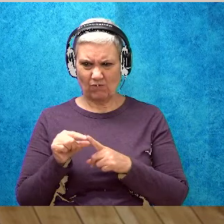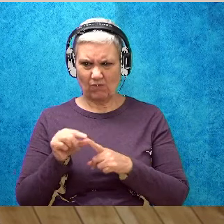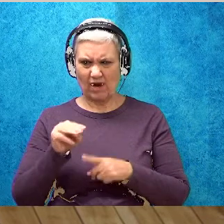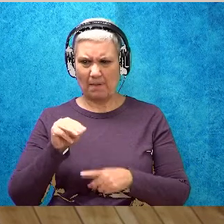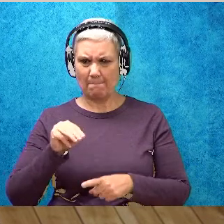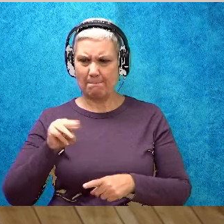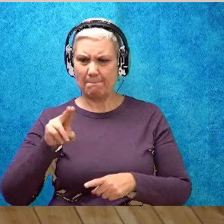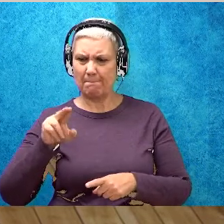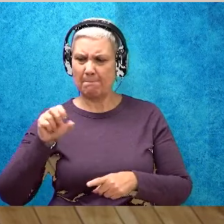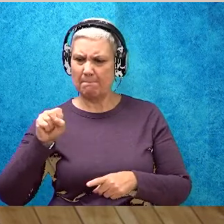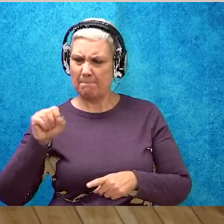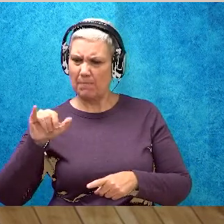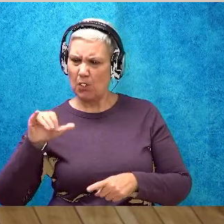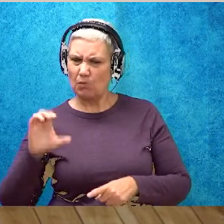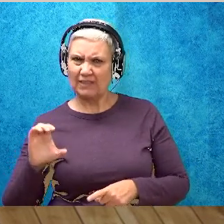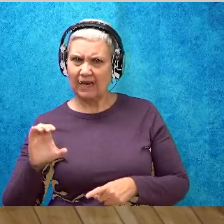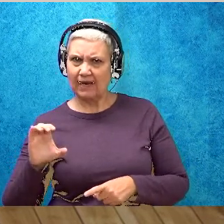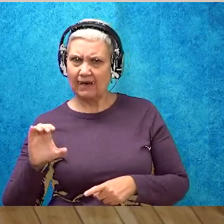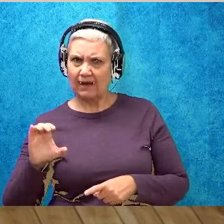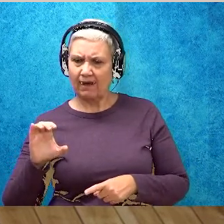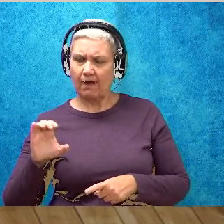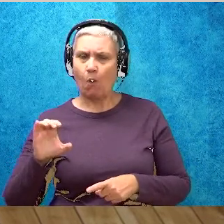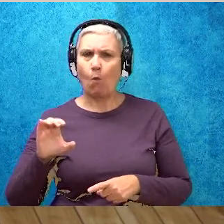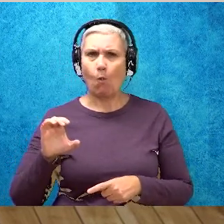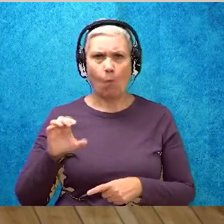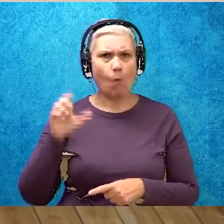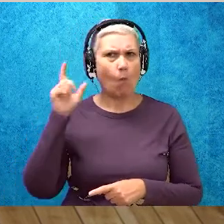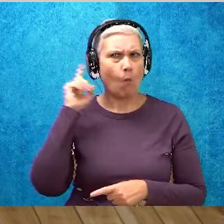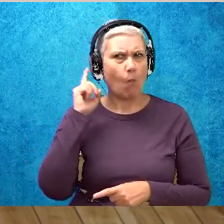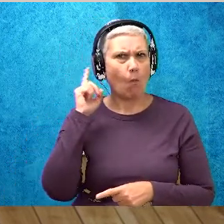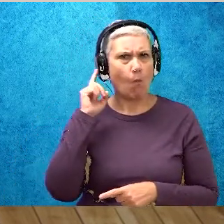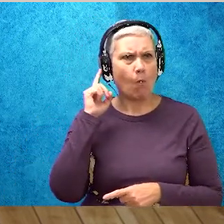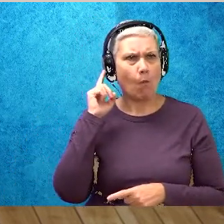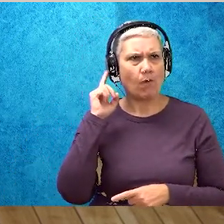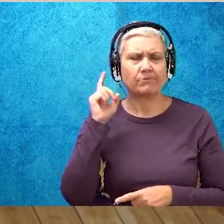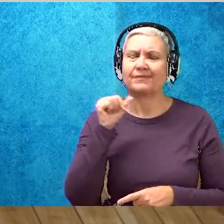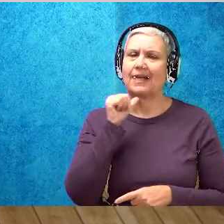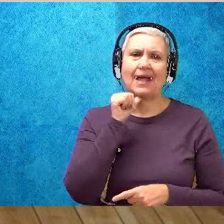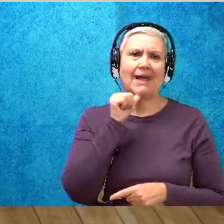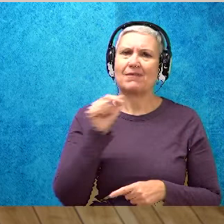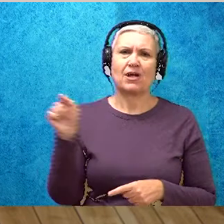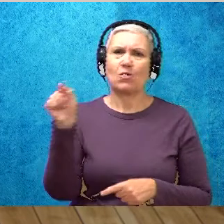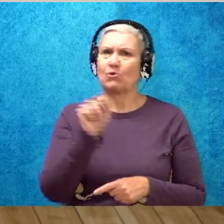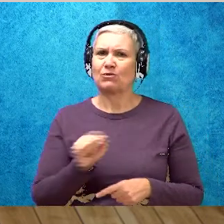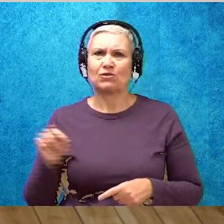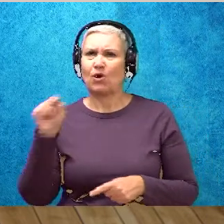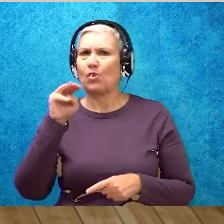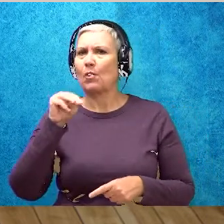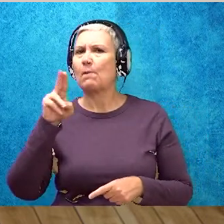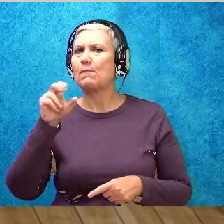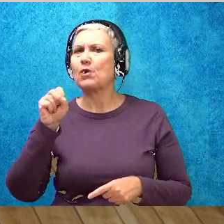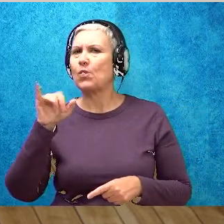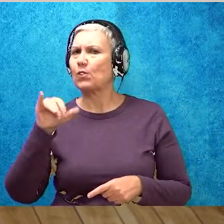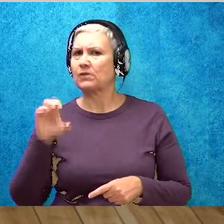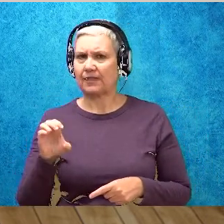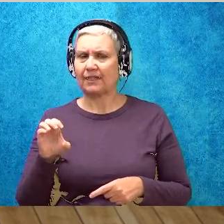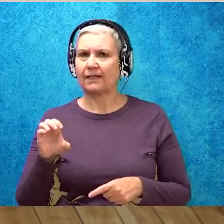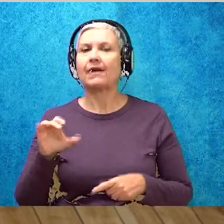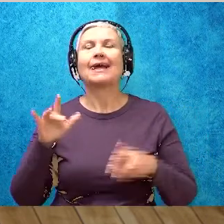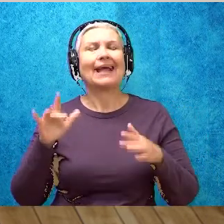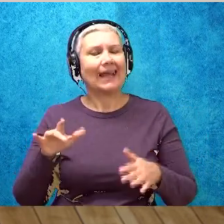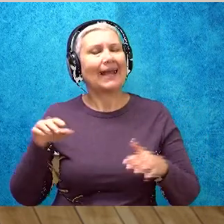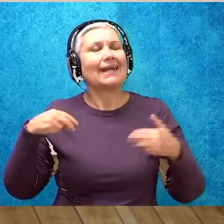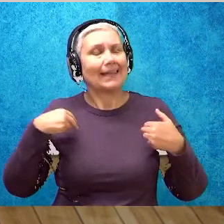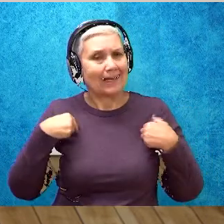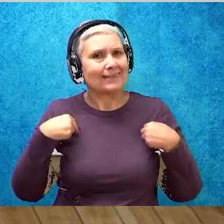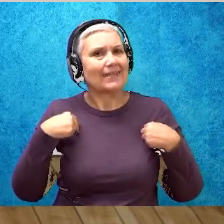music, muse. But I'm not going to circle music because although it does